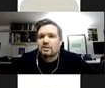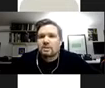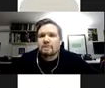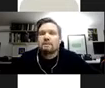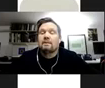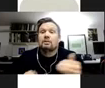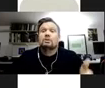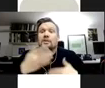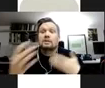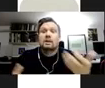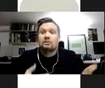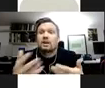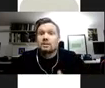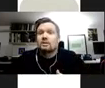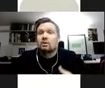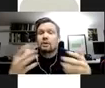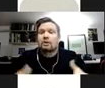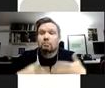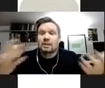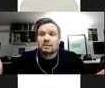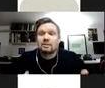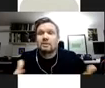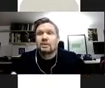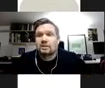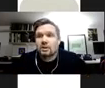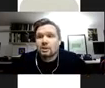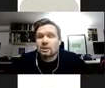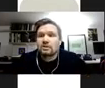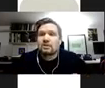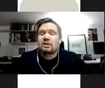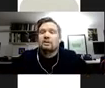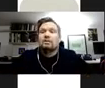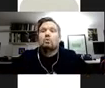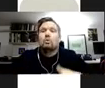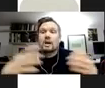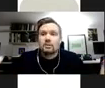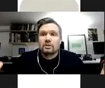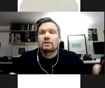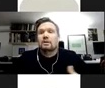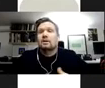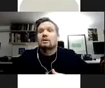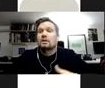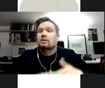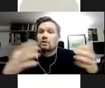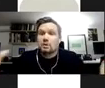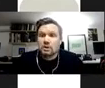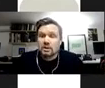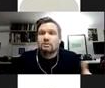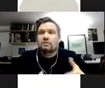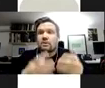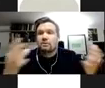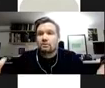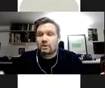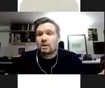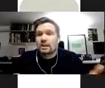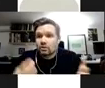change. So we see a kind of recognition of the greater complexity of these kinds of objects, the wider kind of community